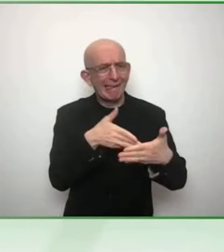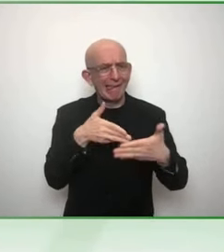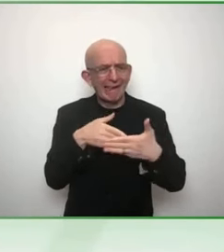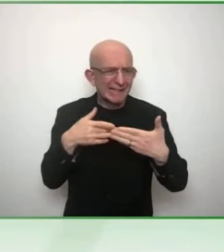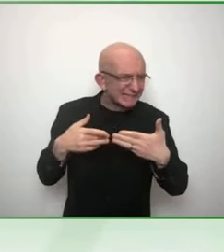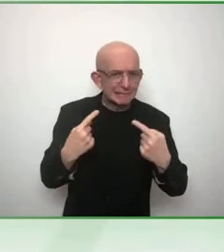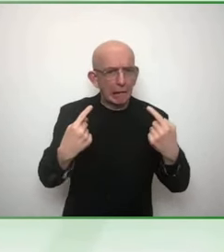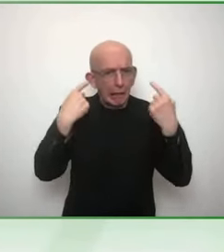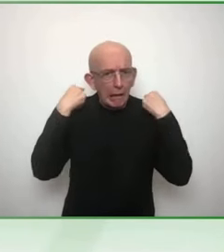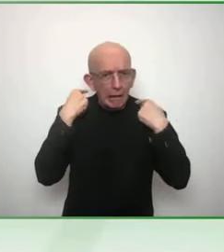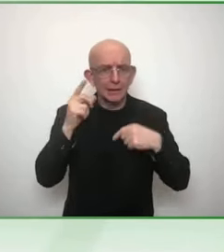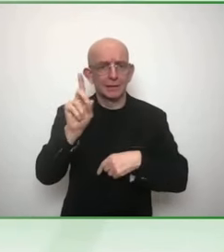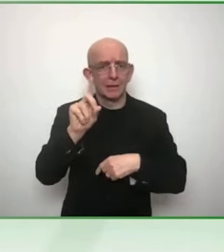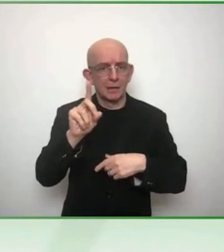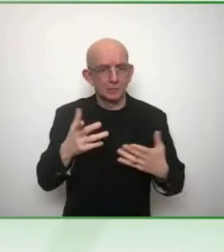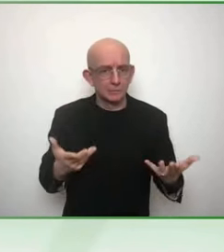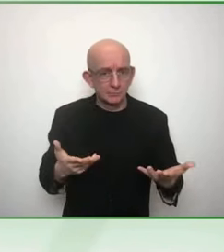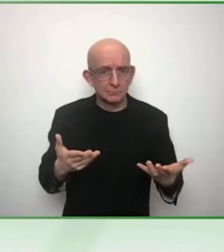Hello?